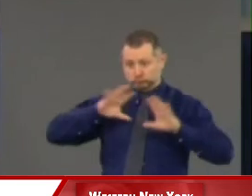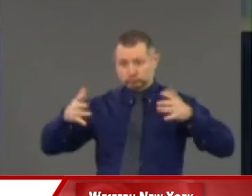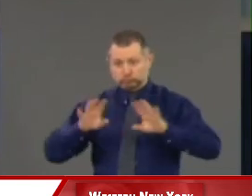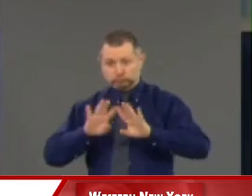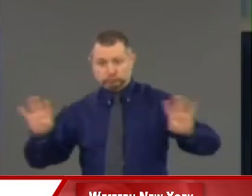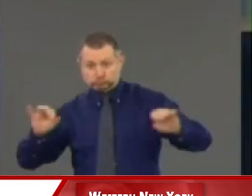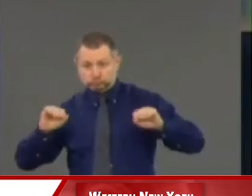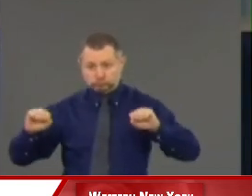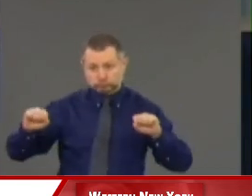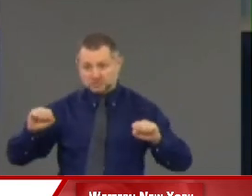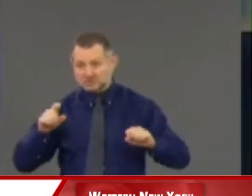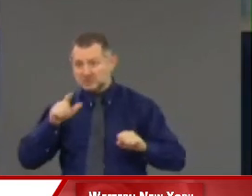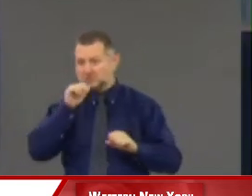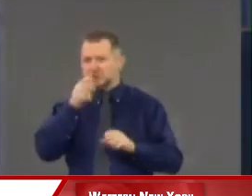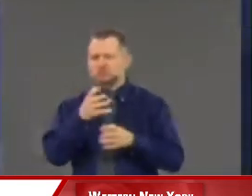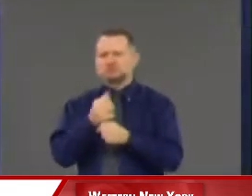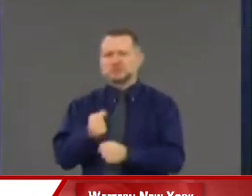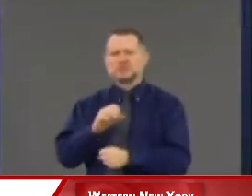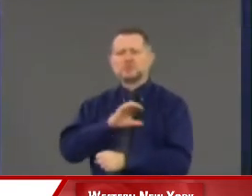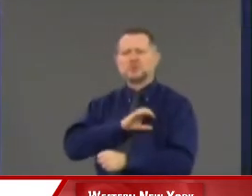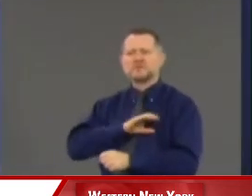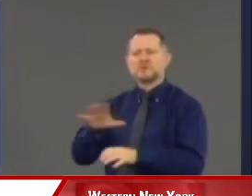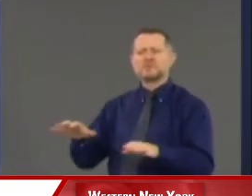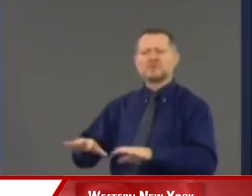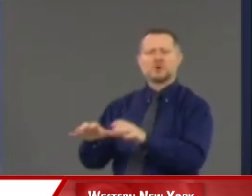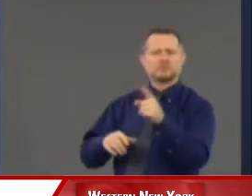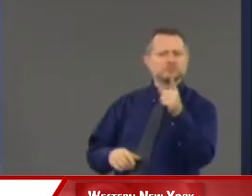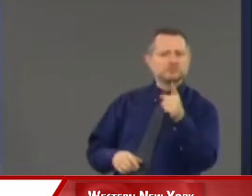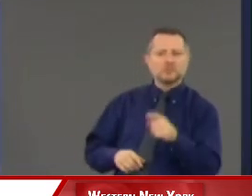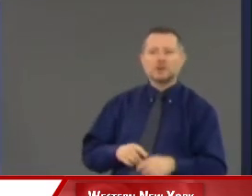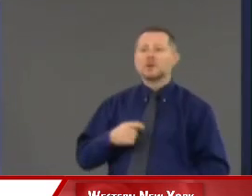tactics. That's what I want to talk to the mayor about.